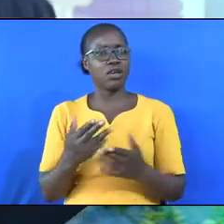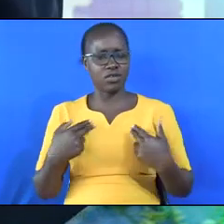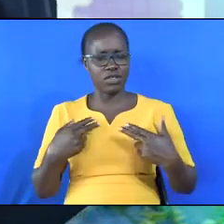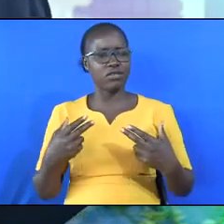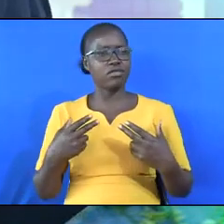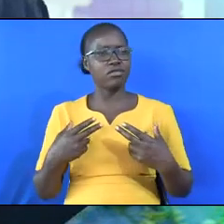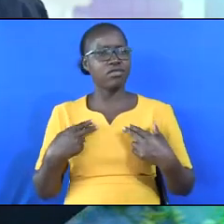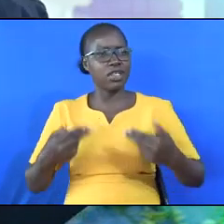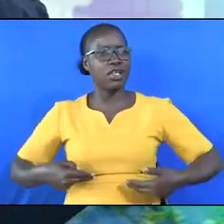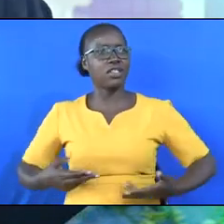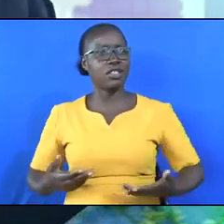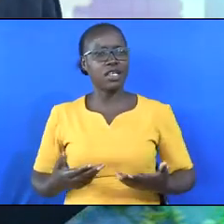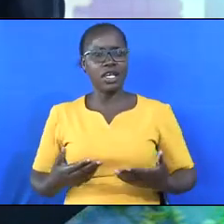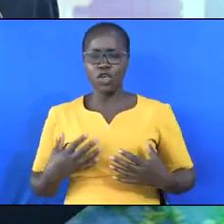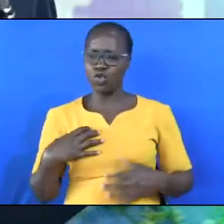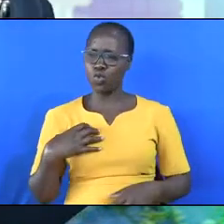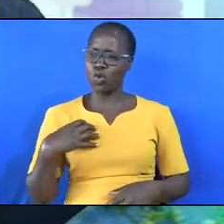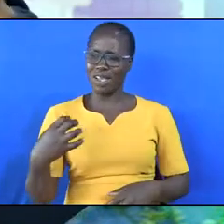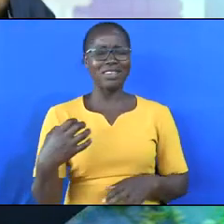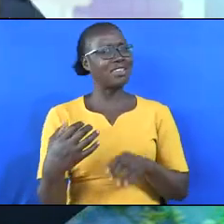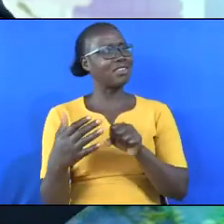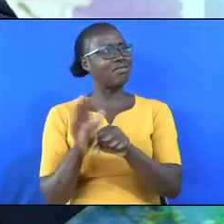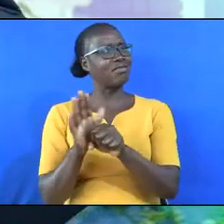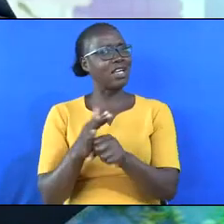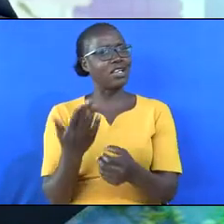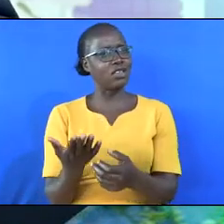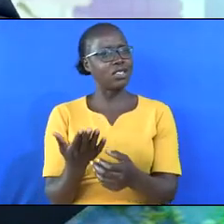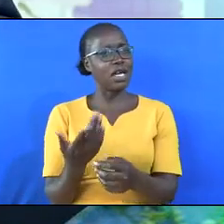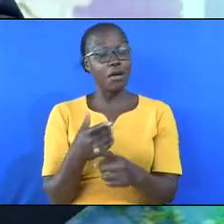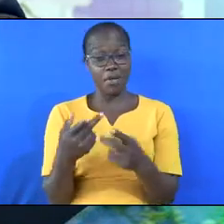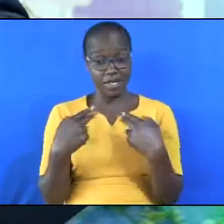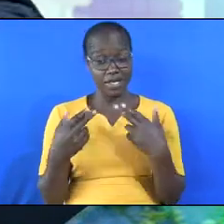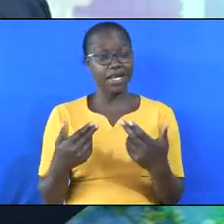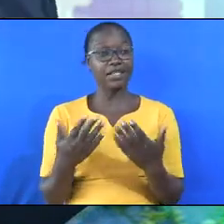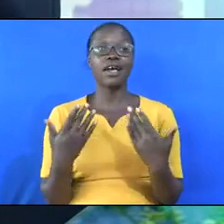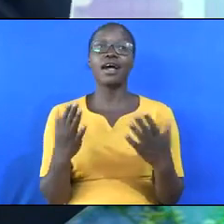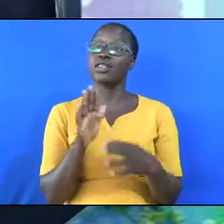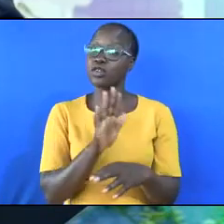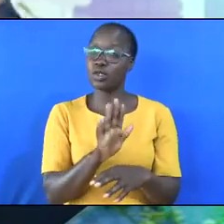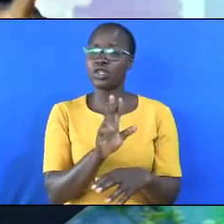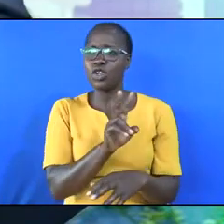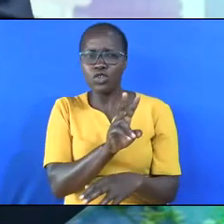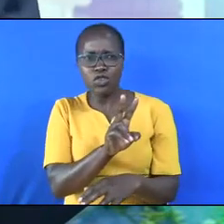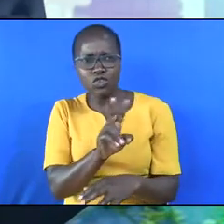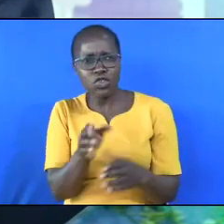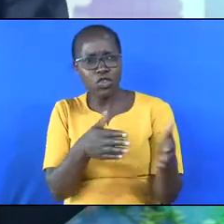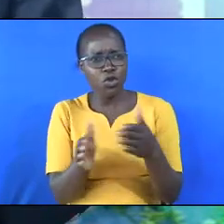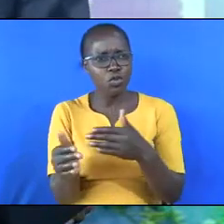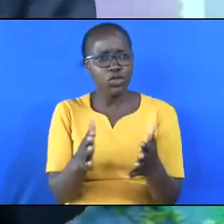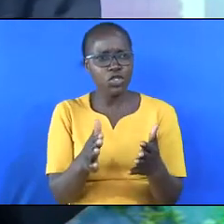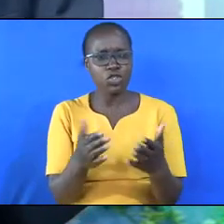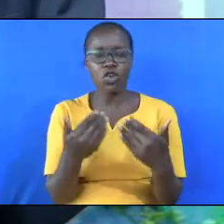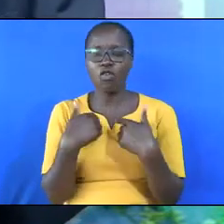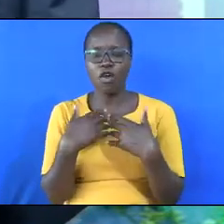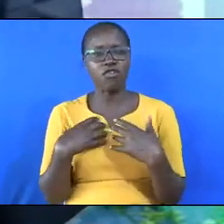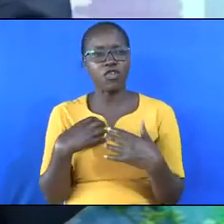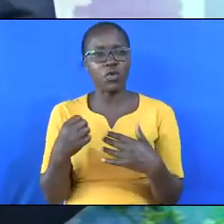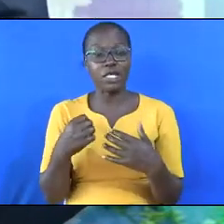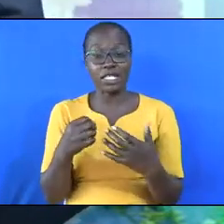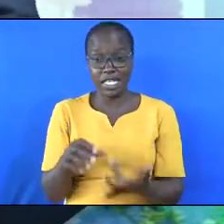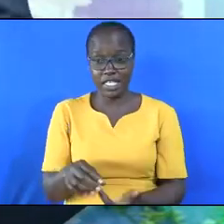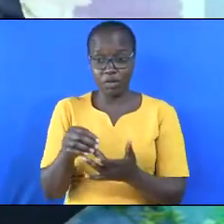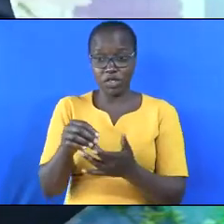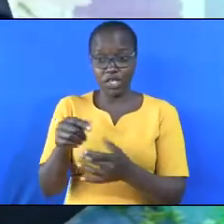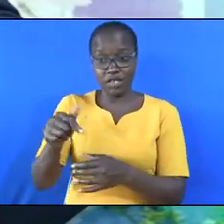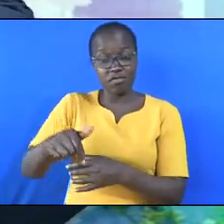Much of the wealth we have is in our health. You have seen the futility of having wealth, especially in these